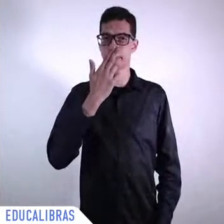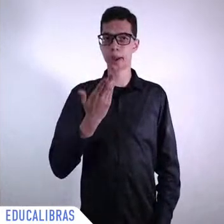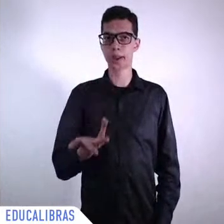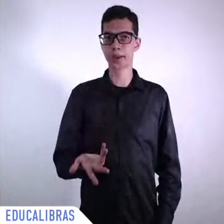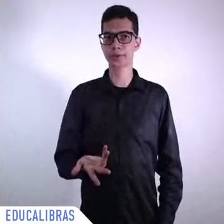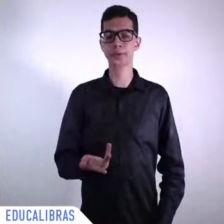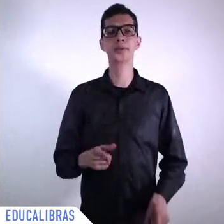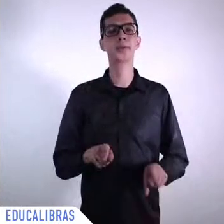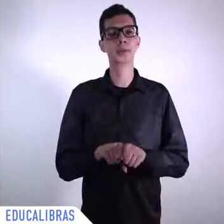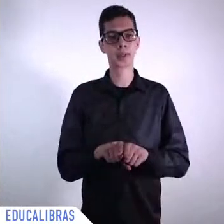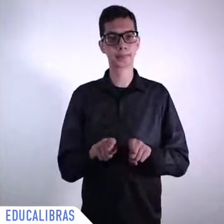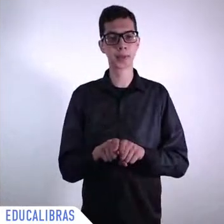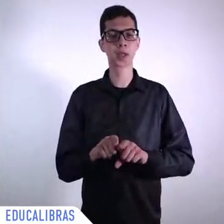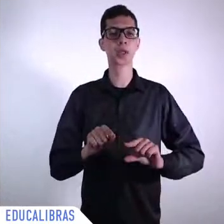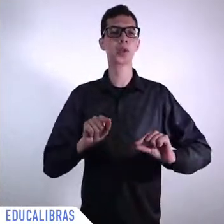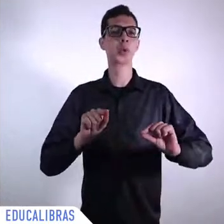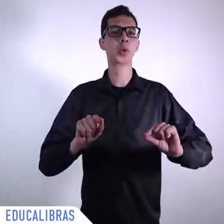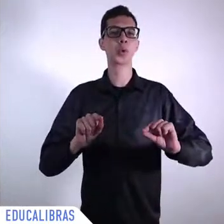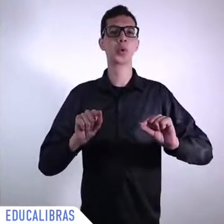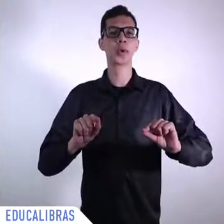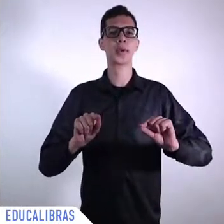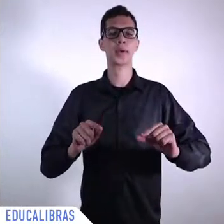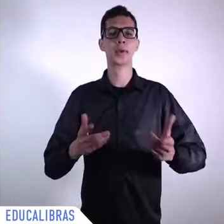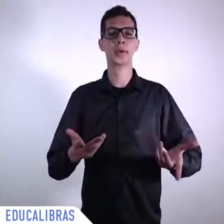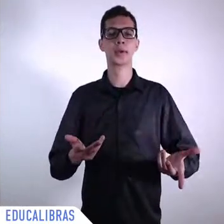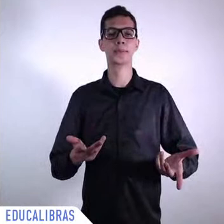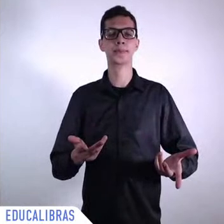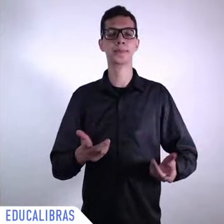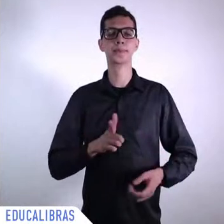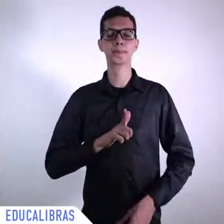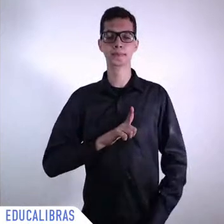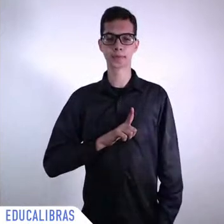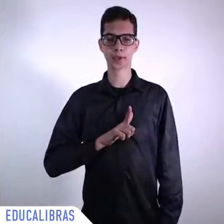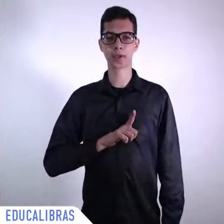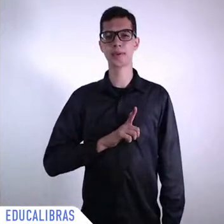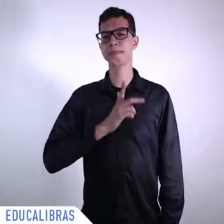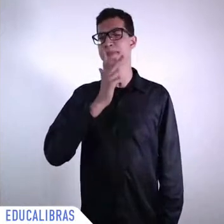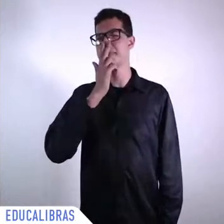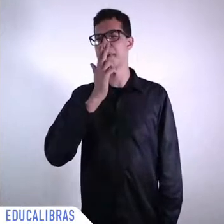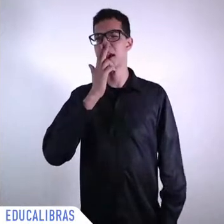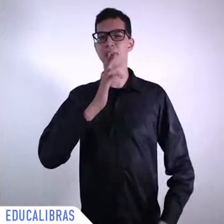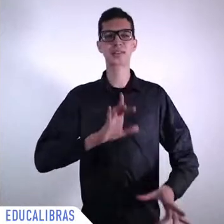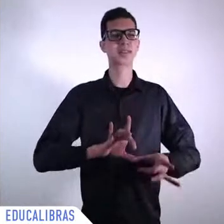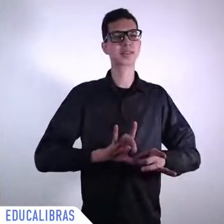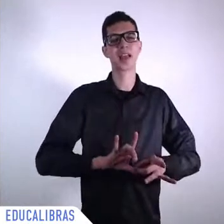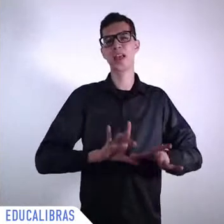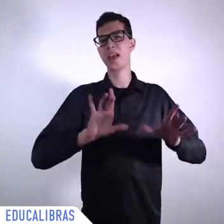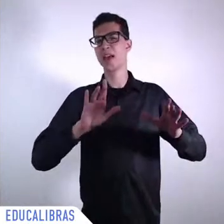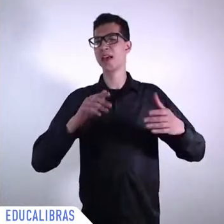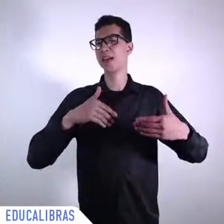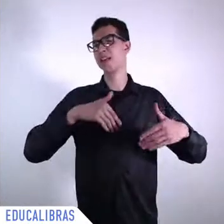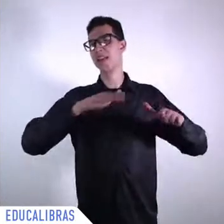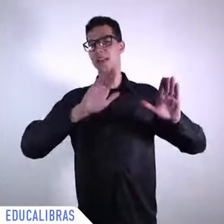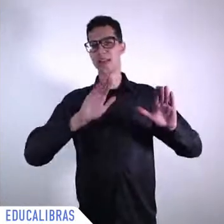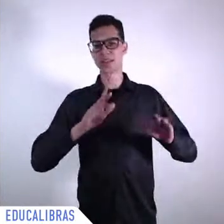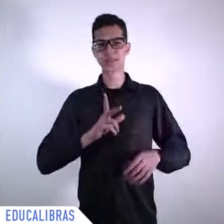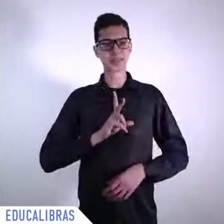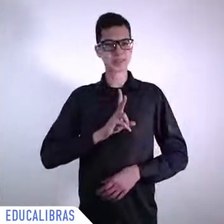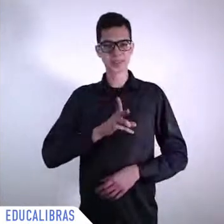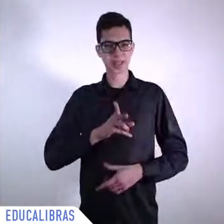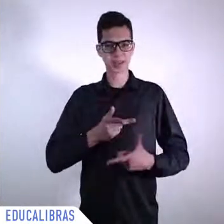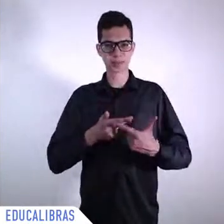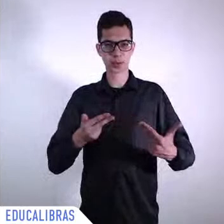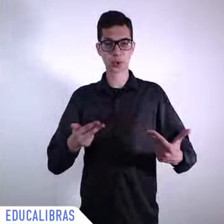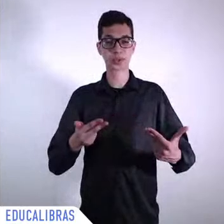for very narrow political purposes but when we speak about that of course we speak about social